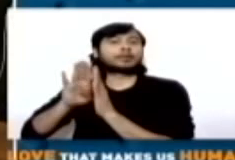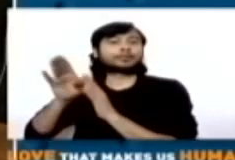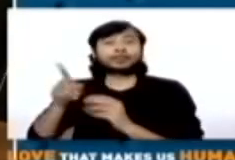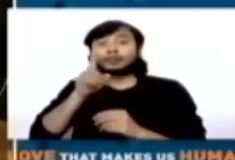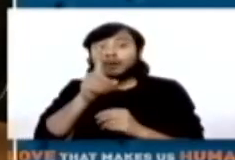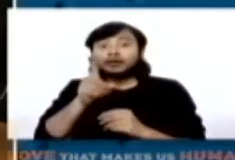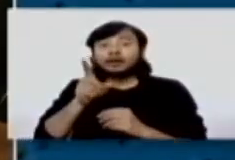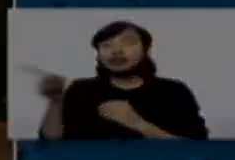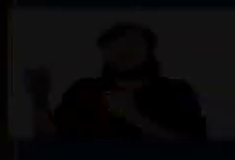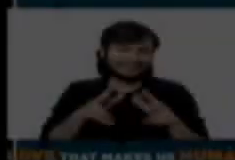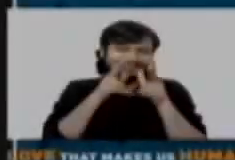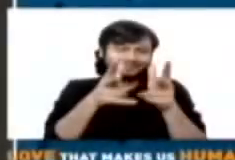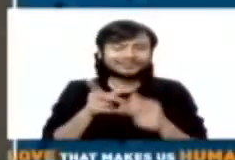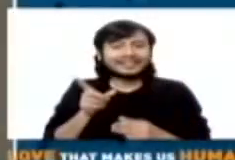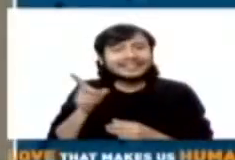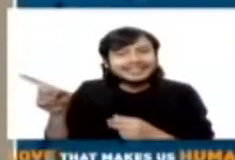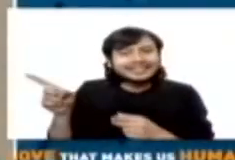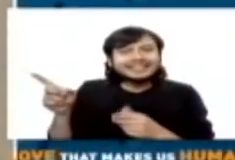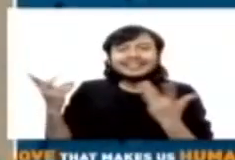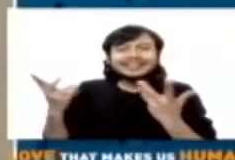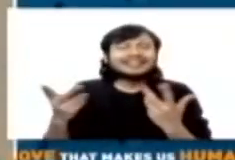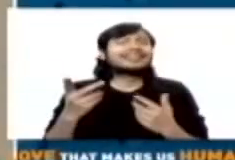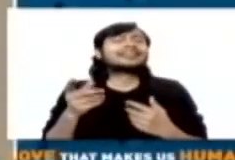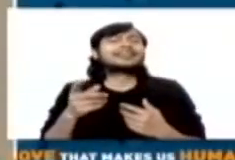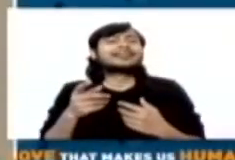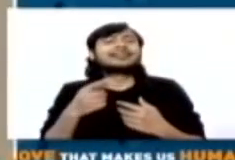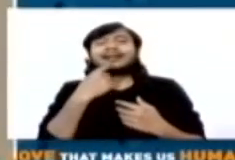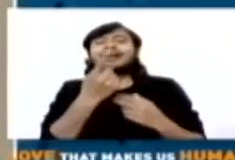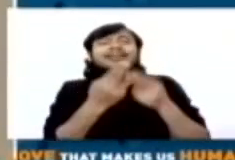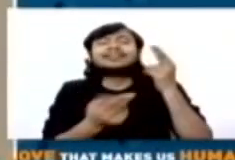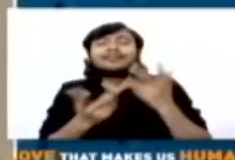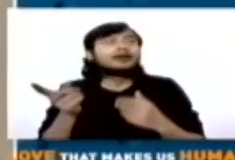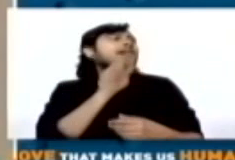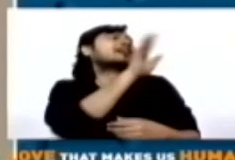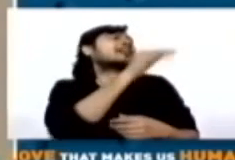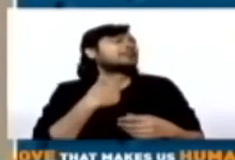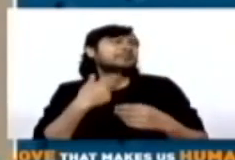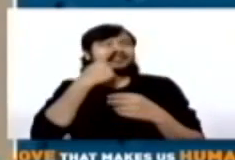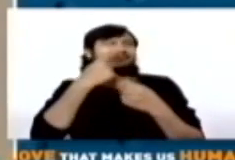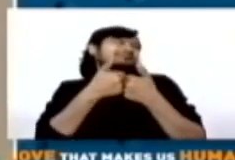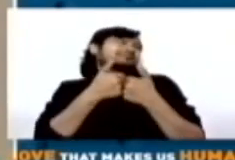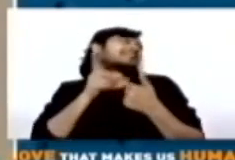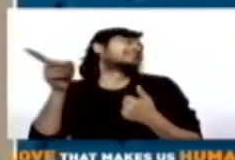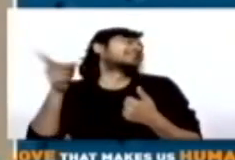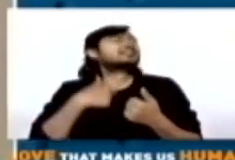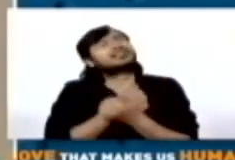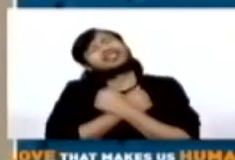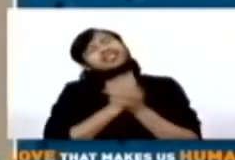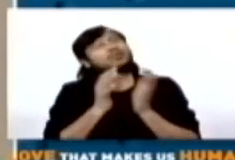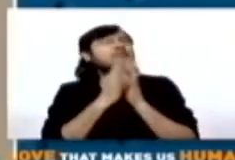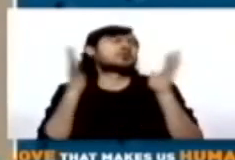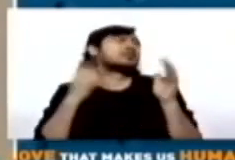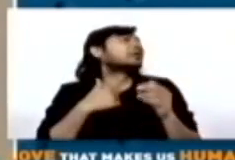our love story began. In the sense that he asked me, he continued asking me about